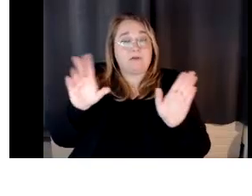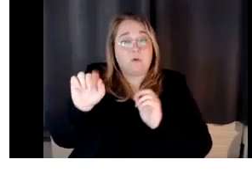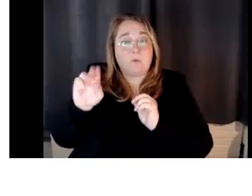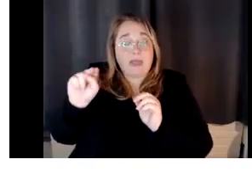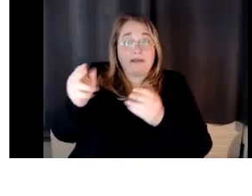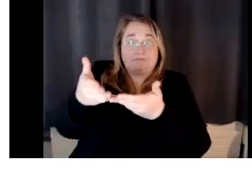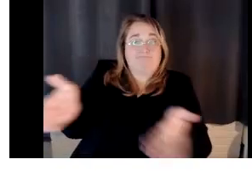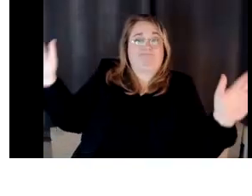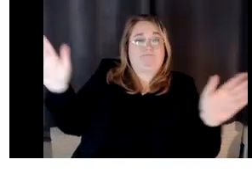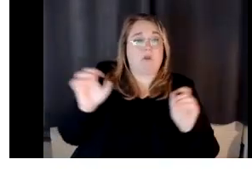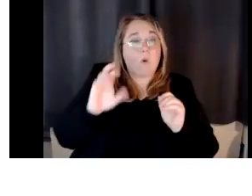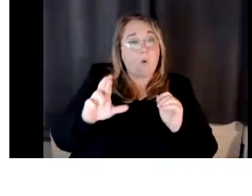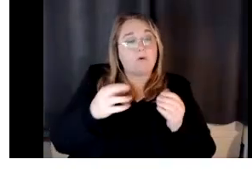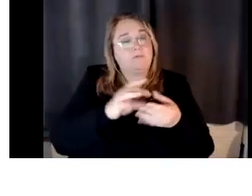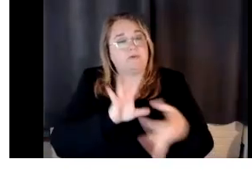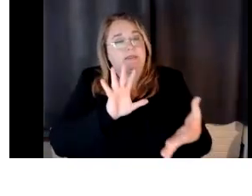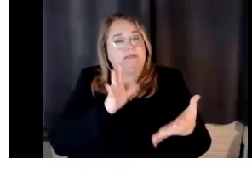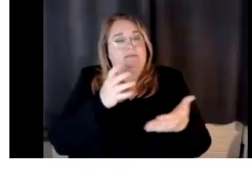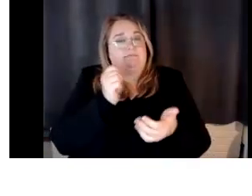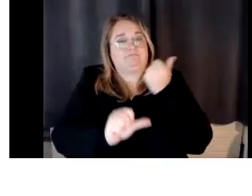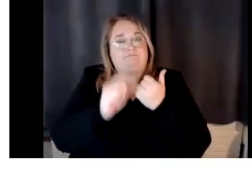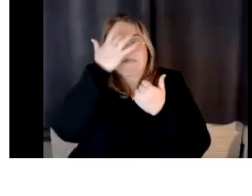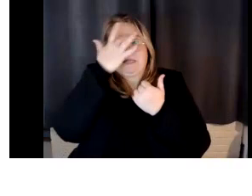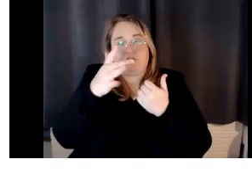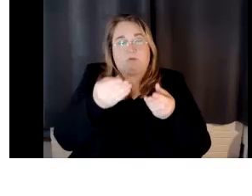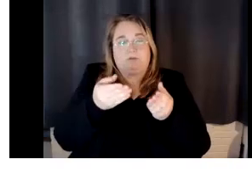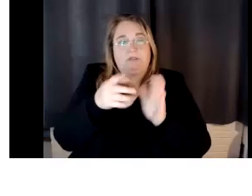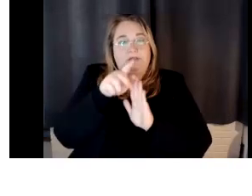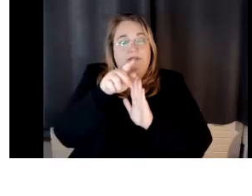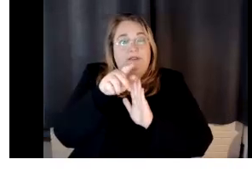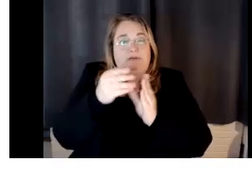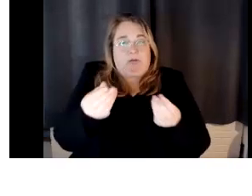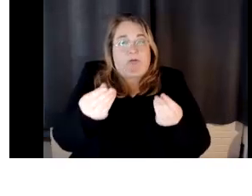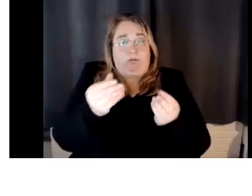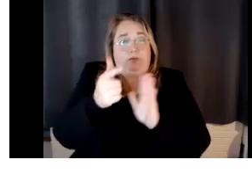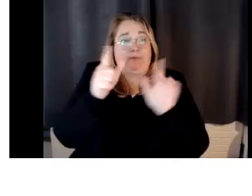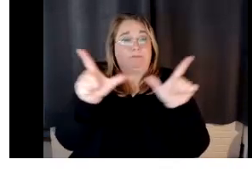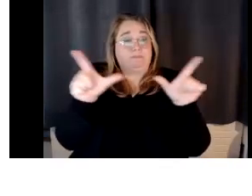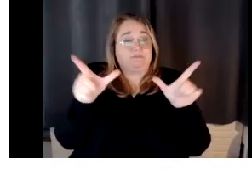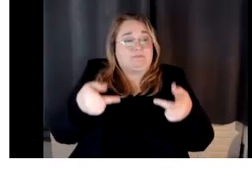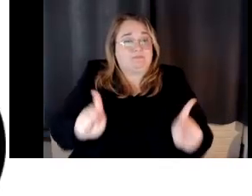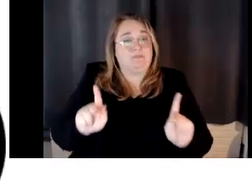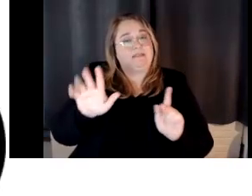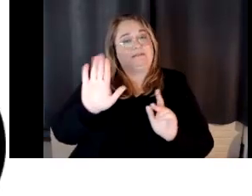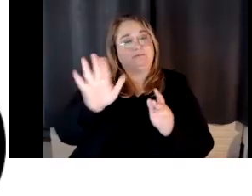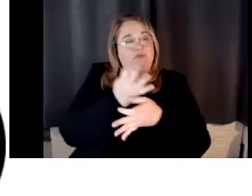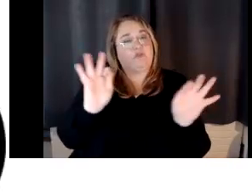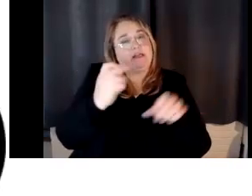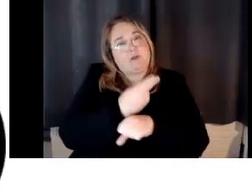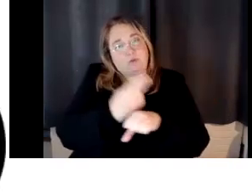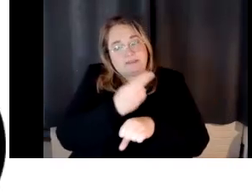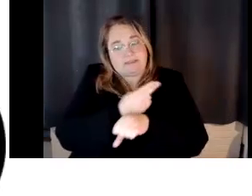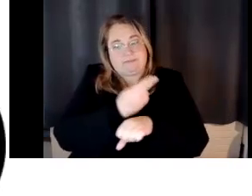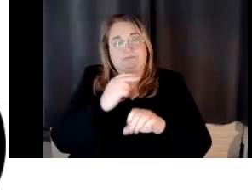that permits their free use and repurposing by, um, others. And, um, basically, um, what that